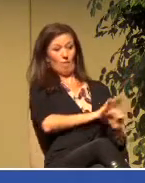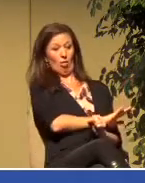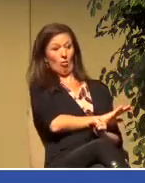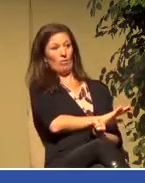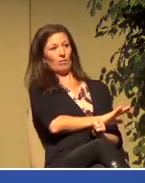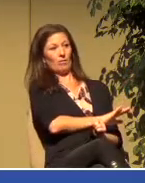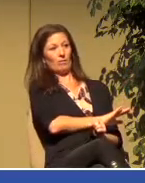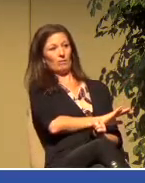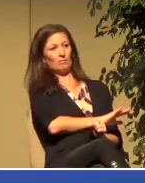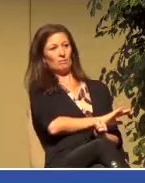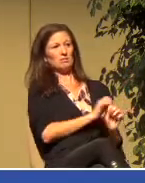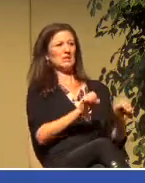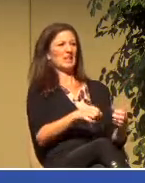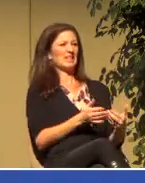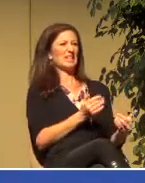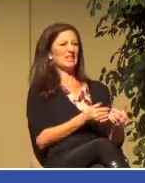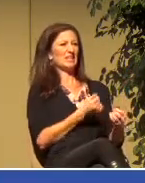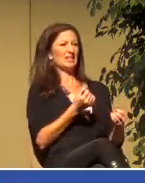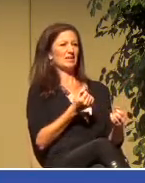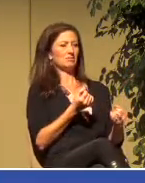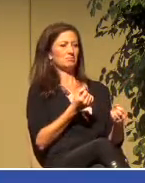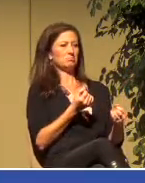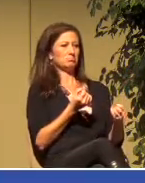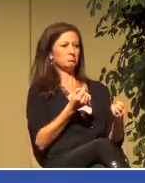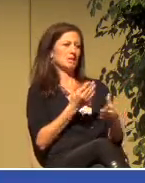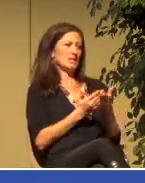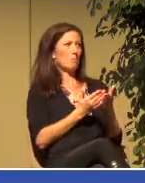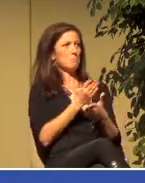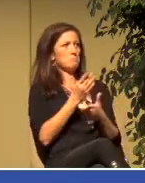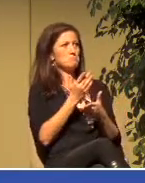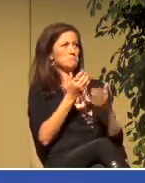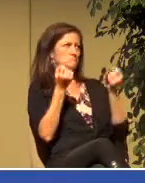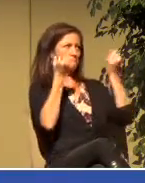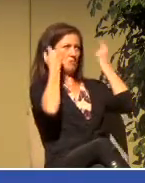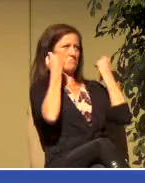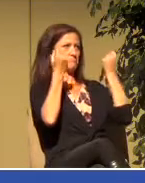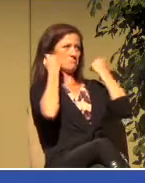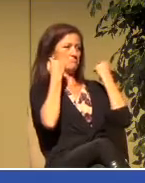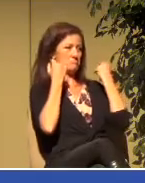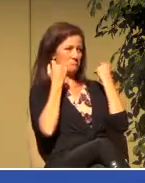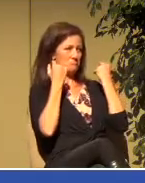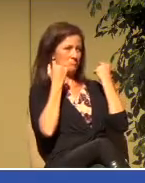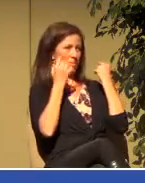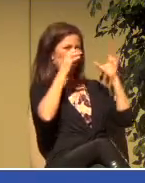easy to overlook the way that the chapter starts.